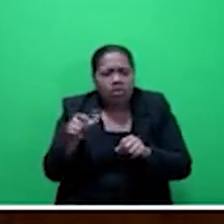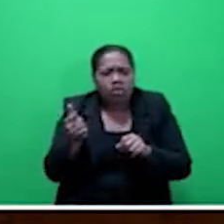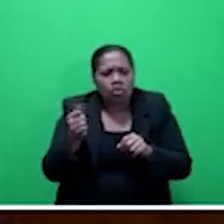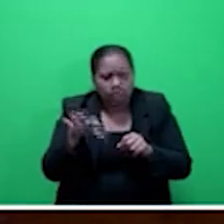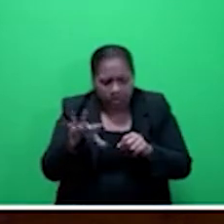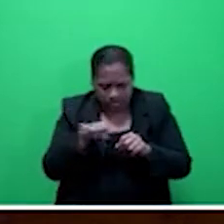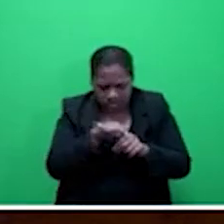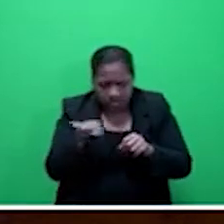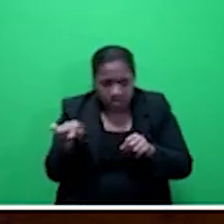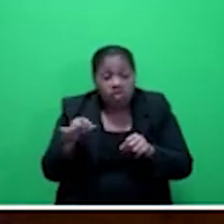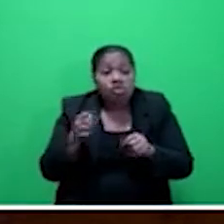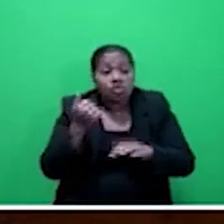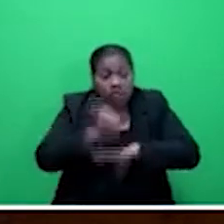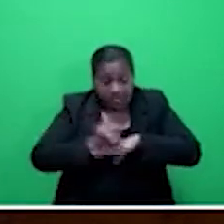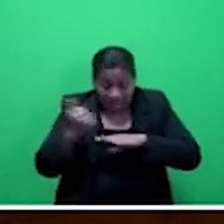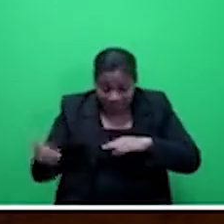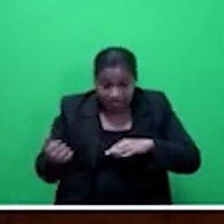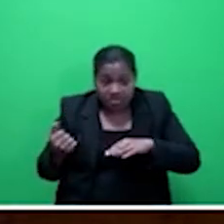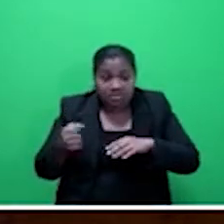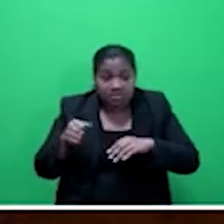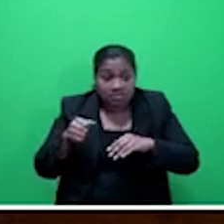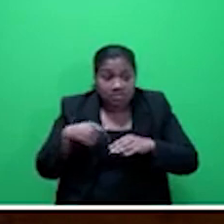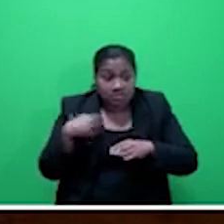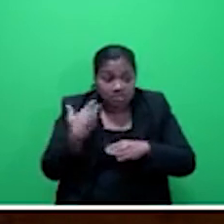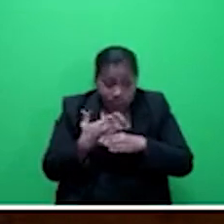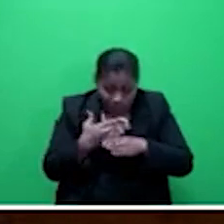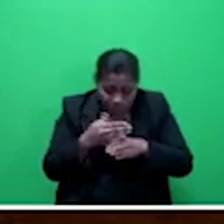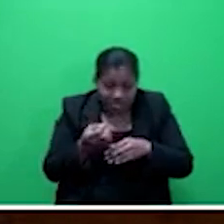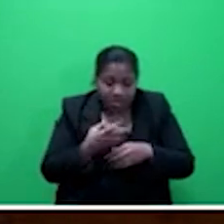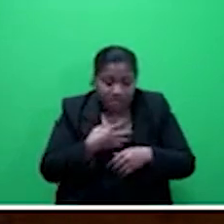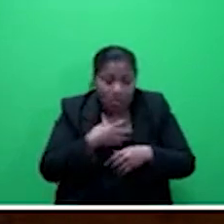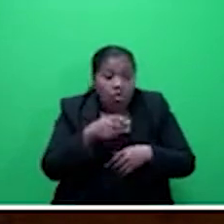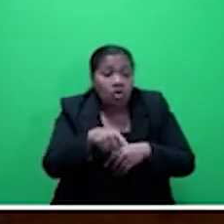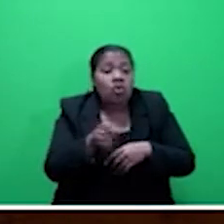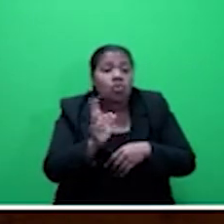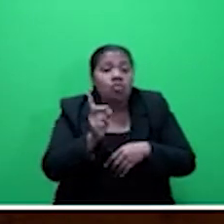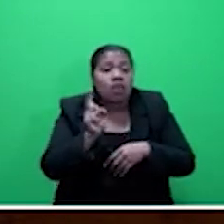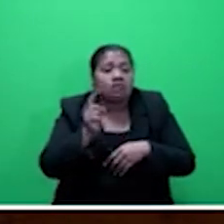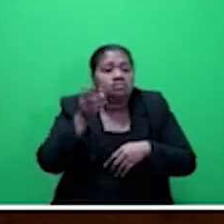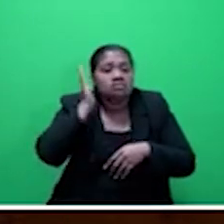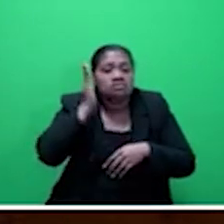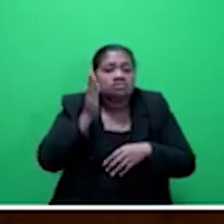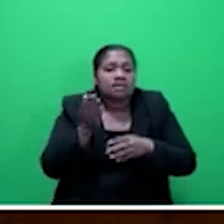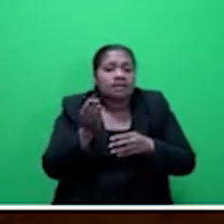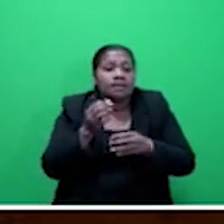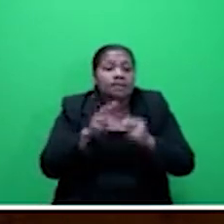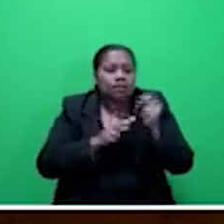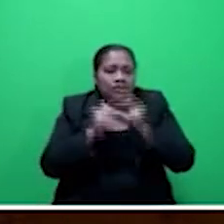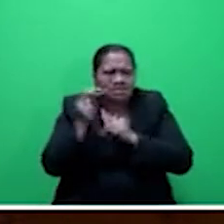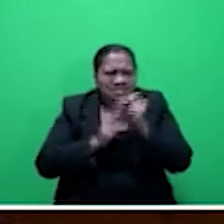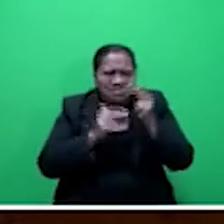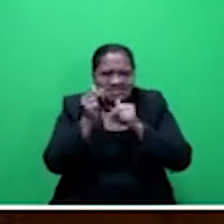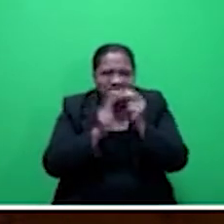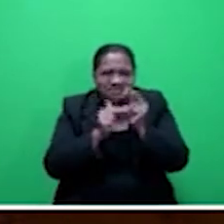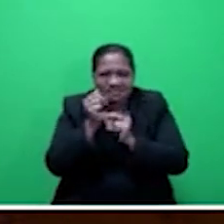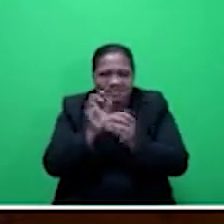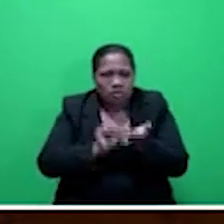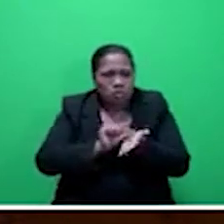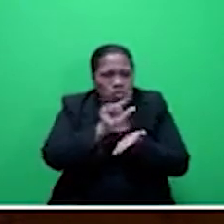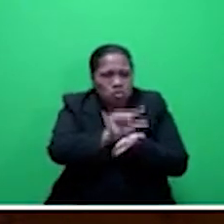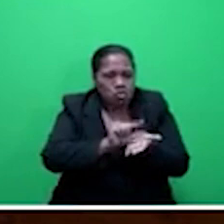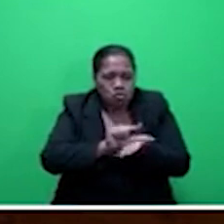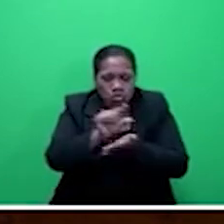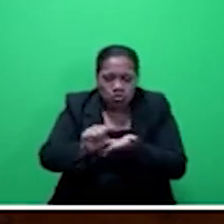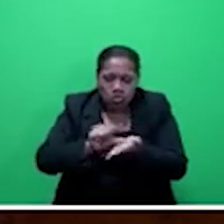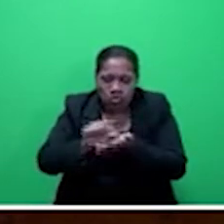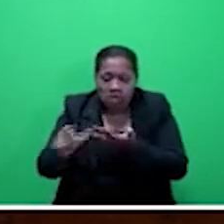this is why the Government is investing a lot in school building, Honourable Speaker say. That's why 2K25, which CIU often look at